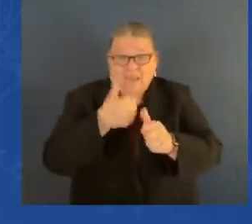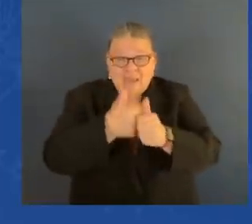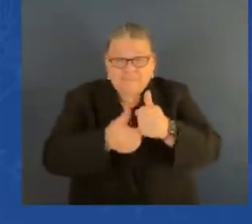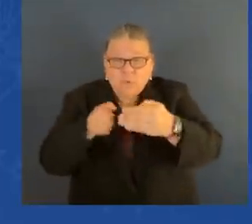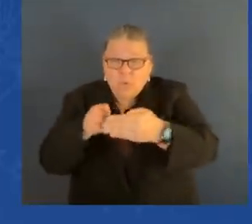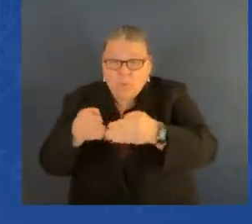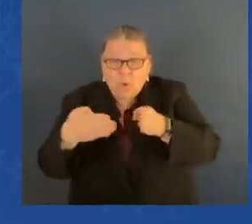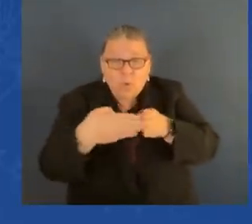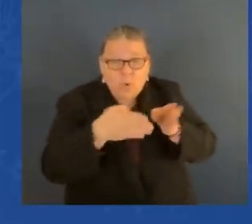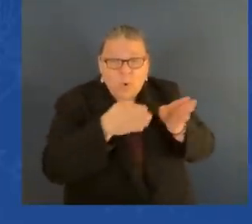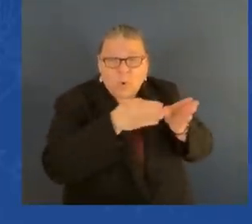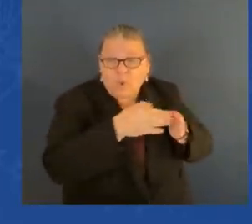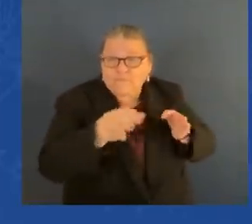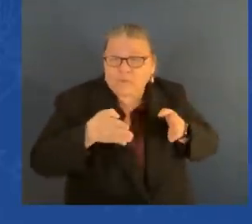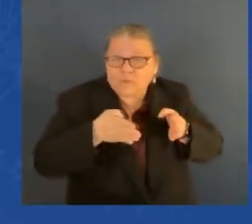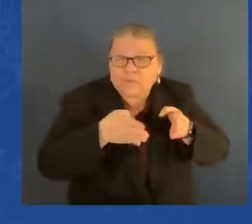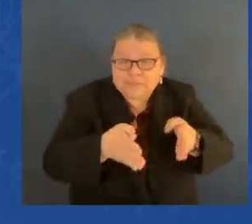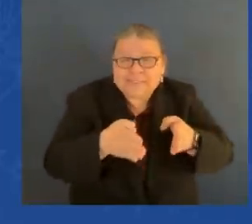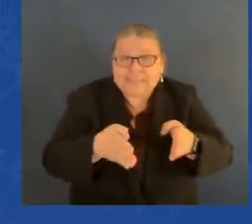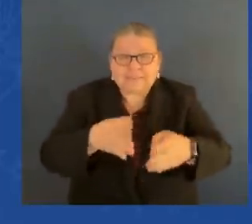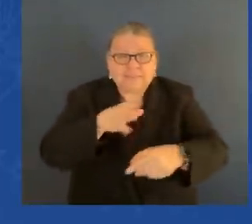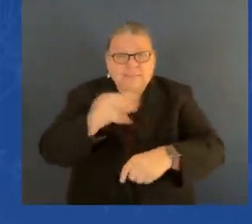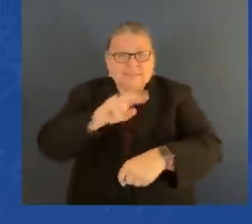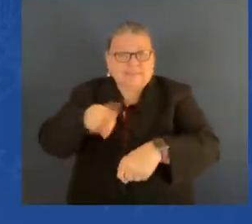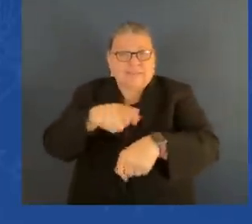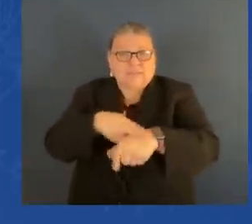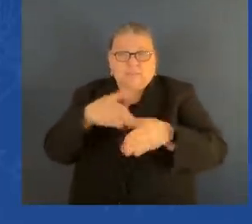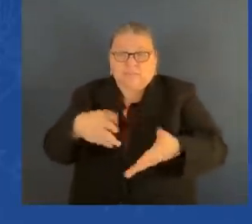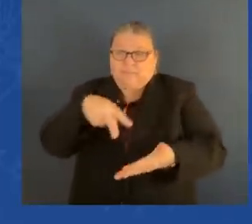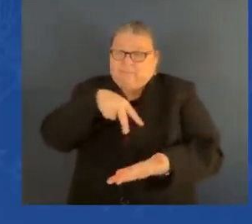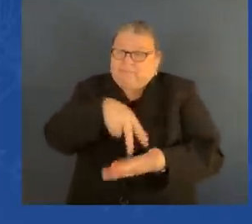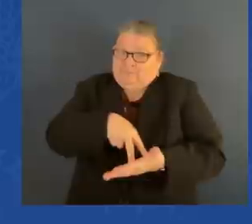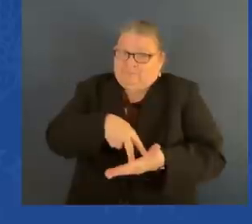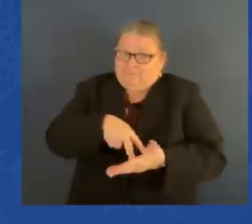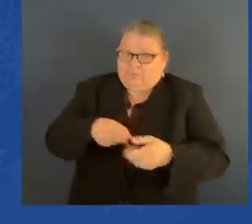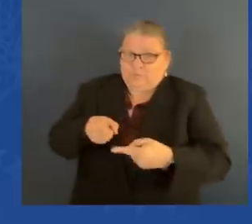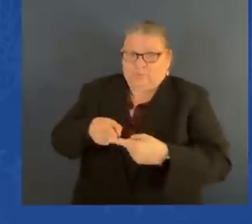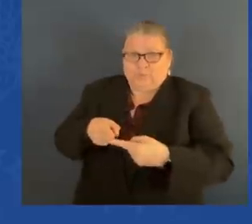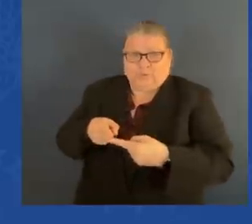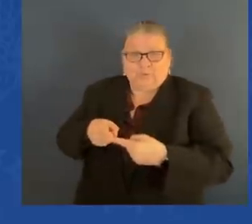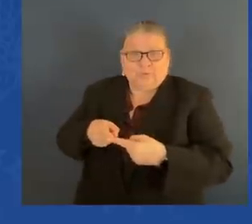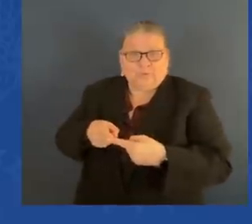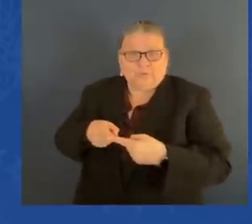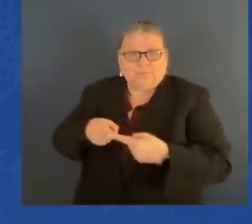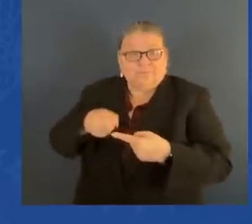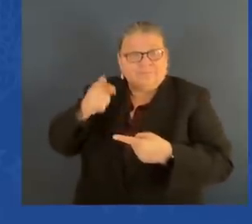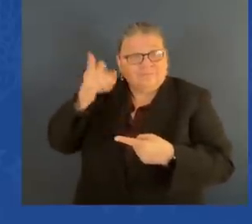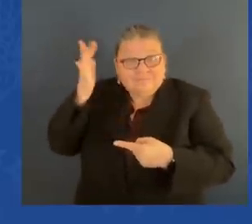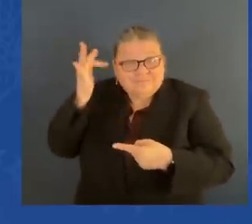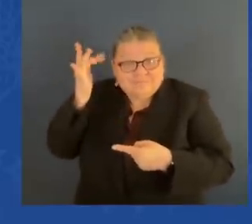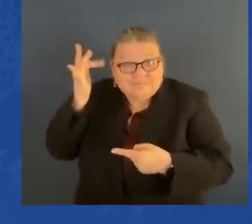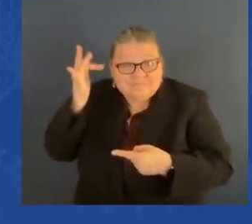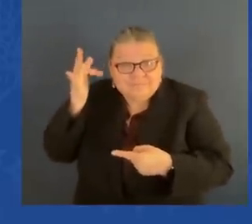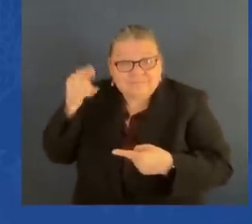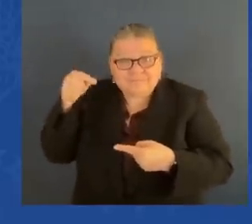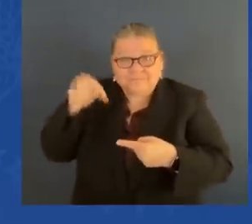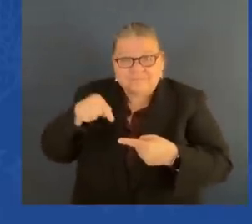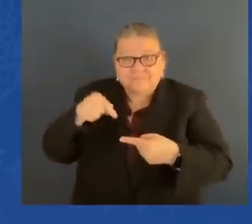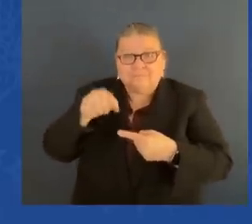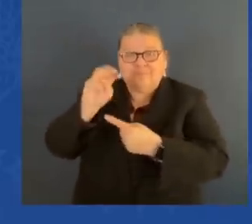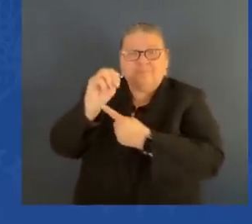and the riots that took place in my home state. And I had a job with one of the oldest law firms in the state,